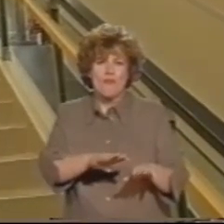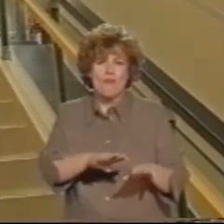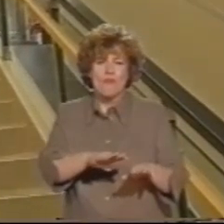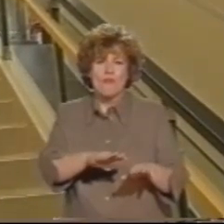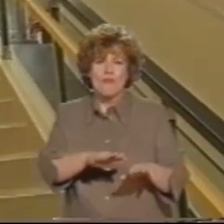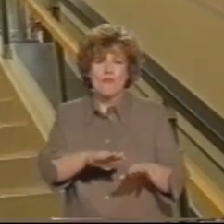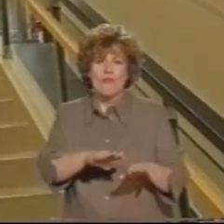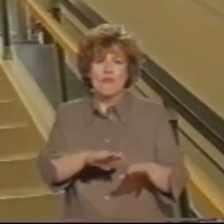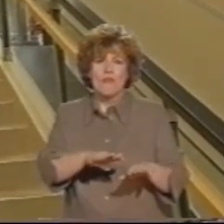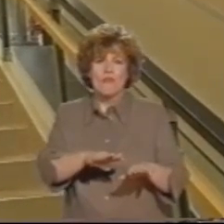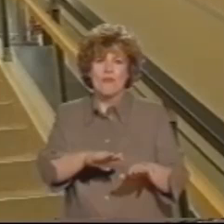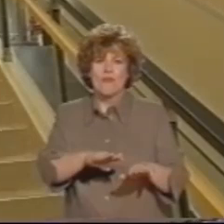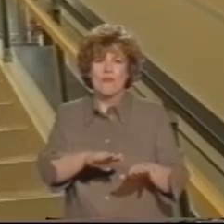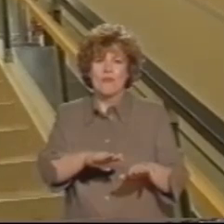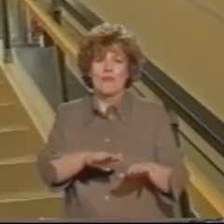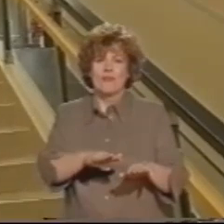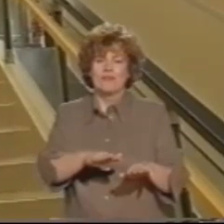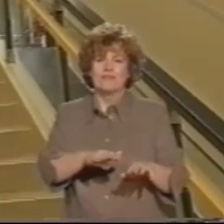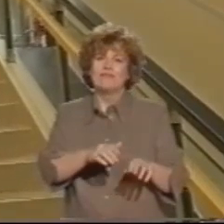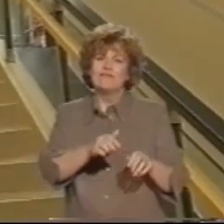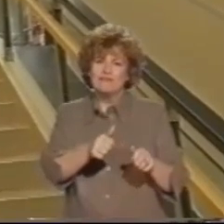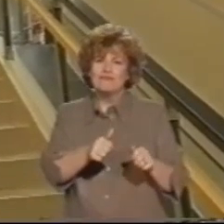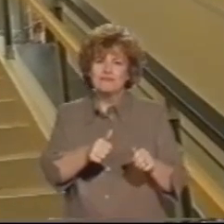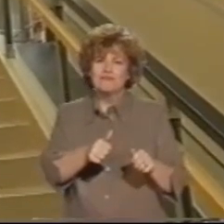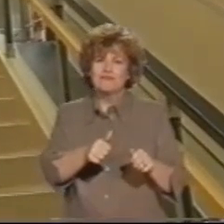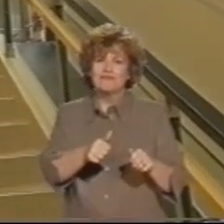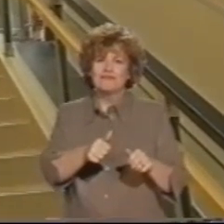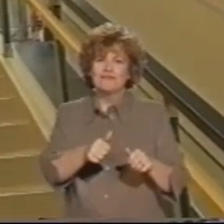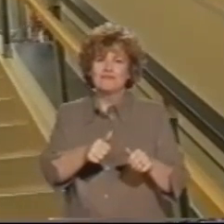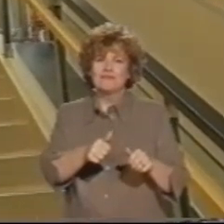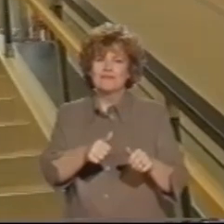Good girl. Ready? Hop up.